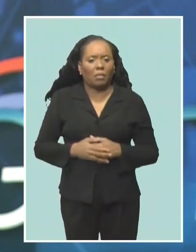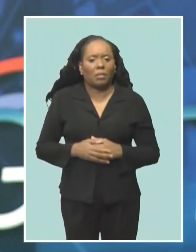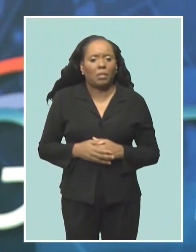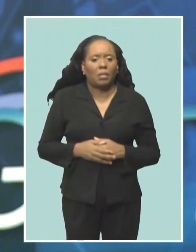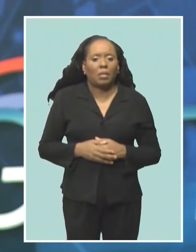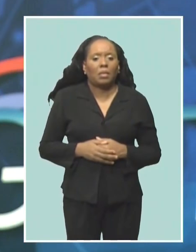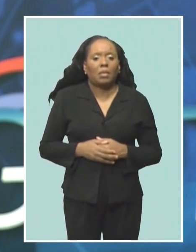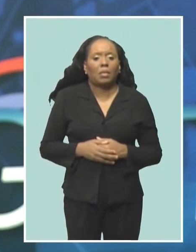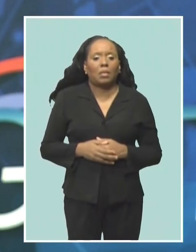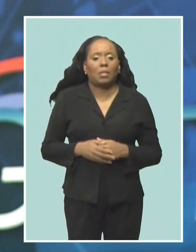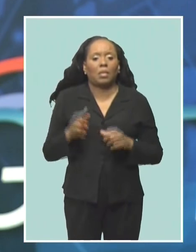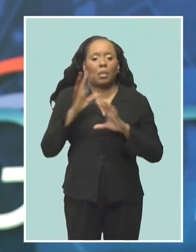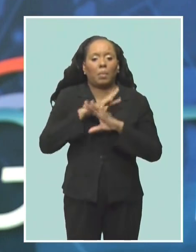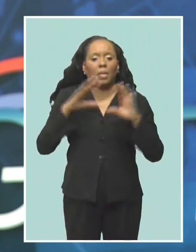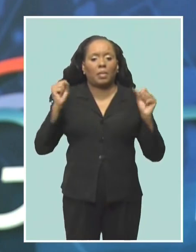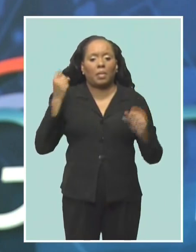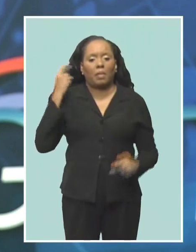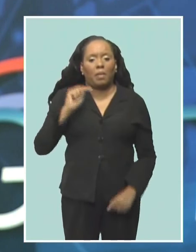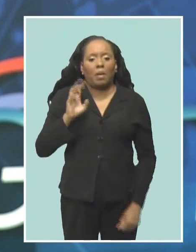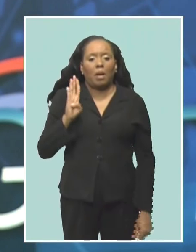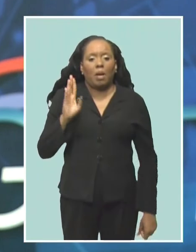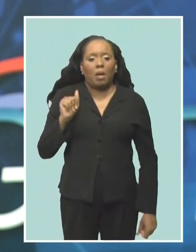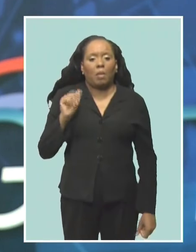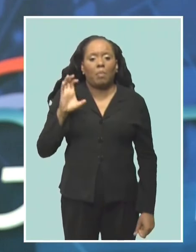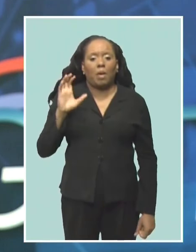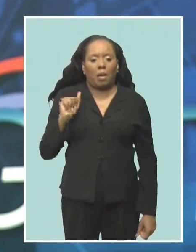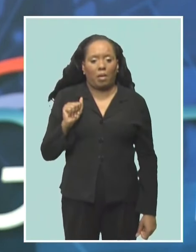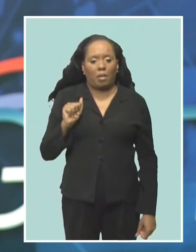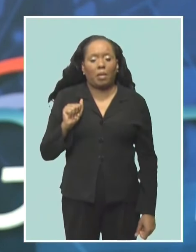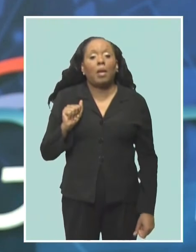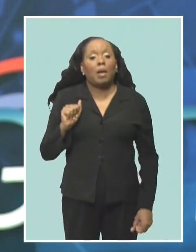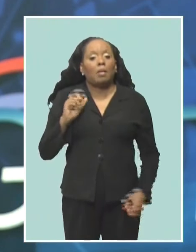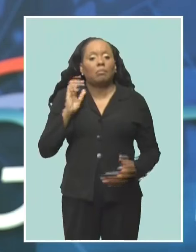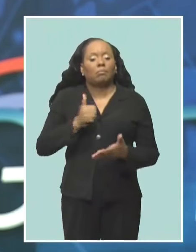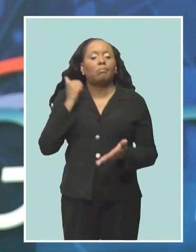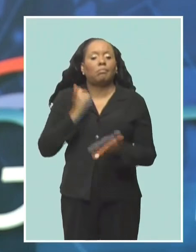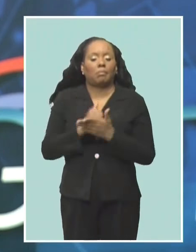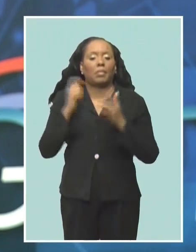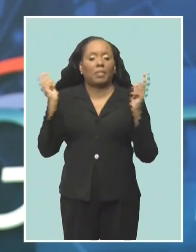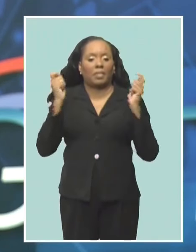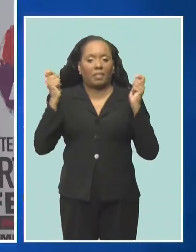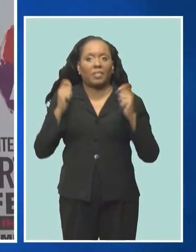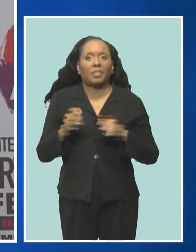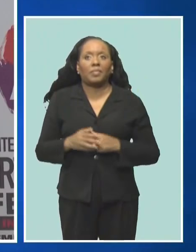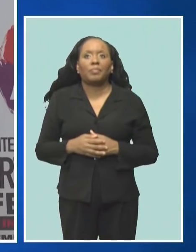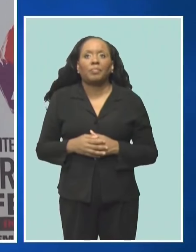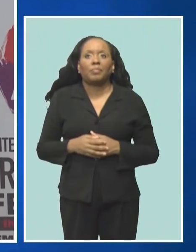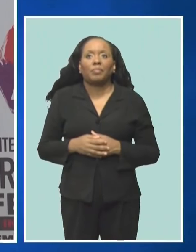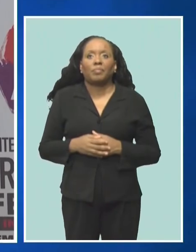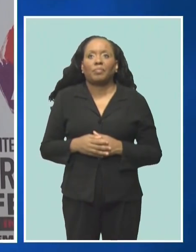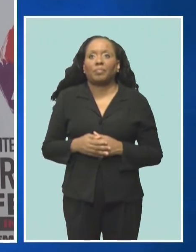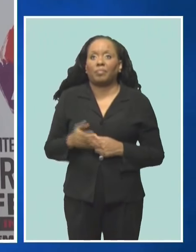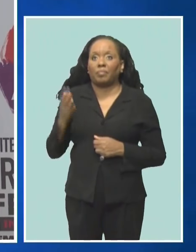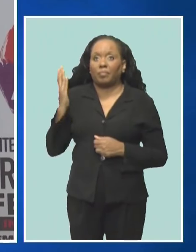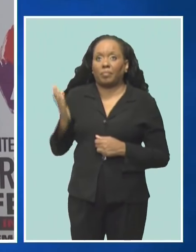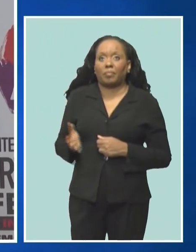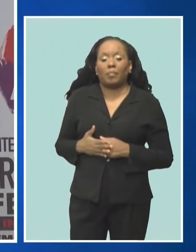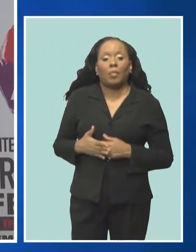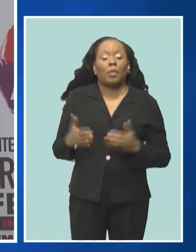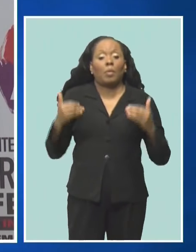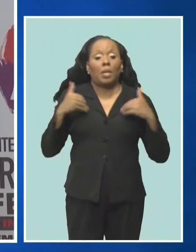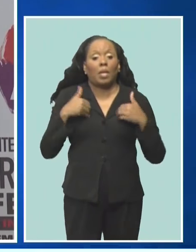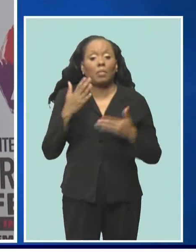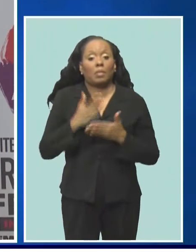The festival was endorsed by President of BACA, Sean Apache Carter. have some of the best vocalists